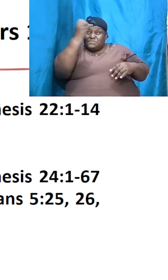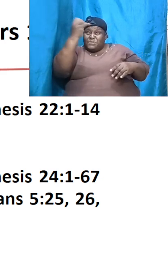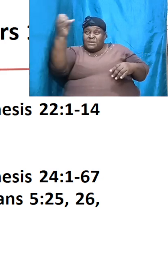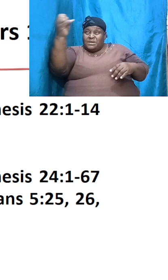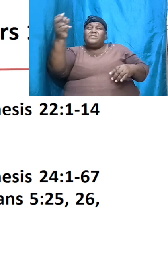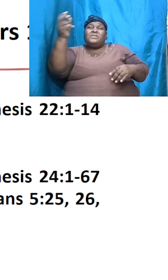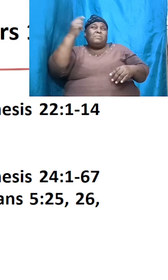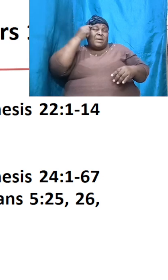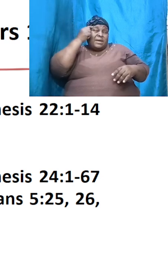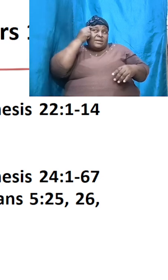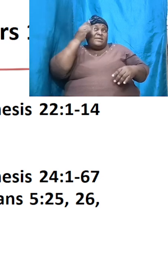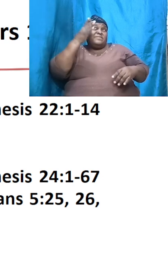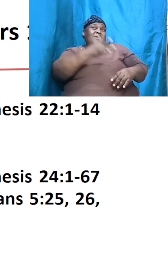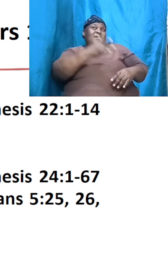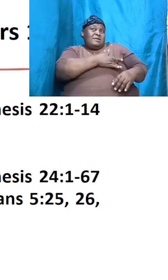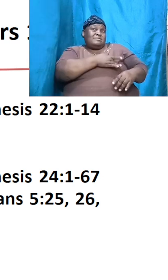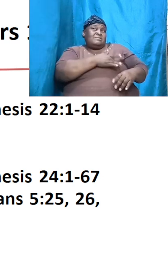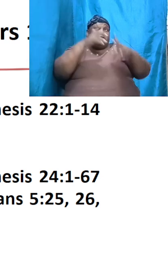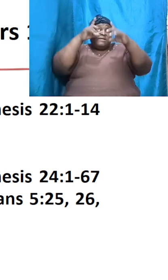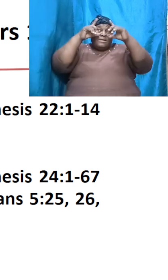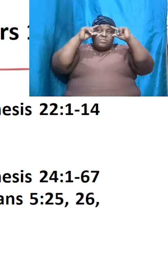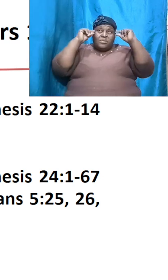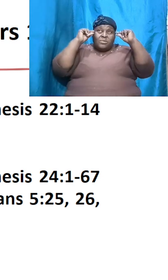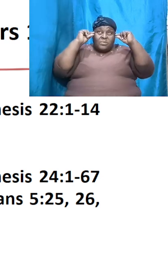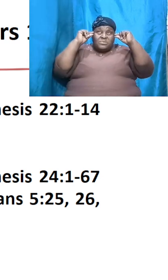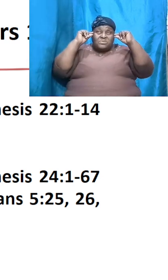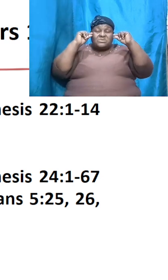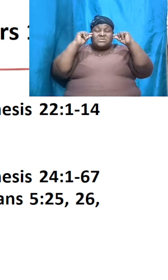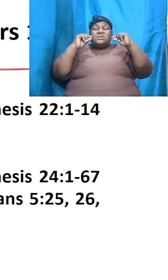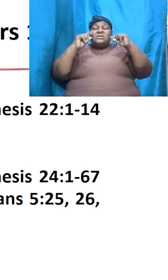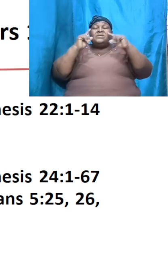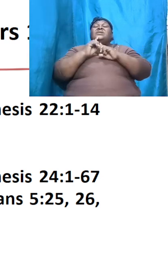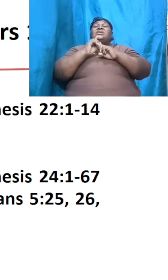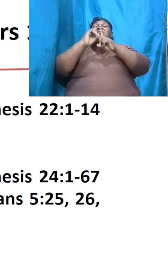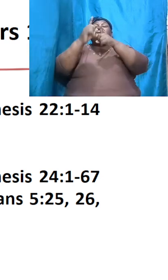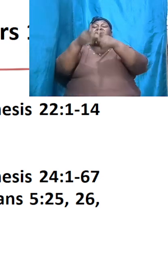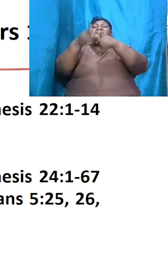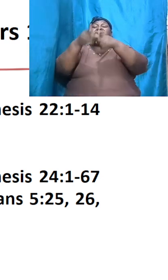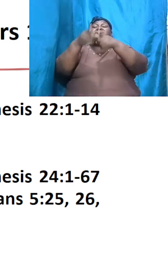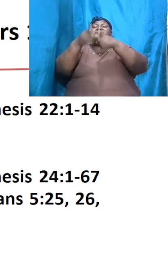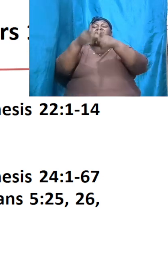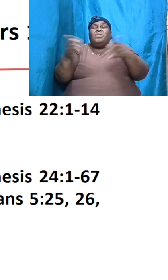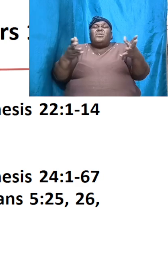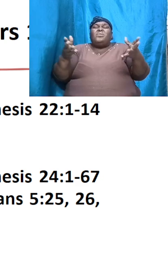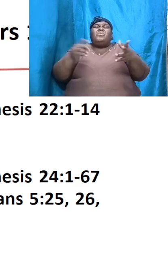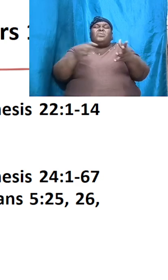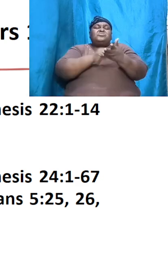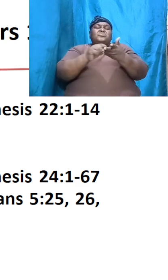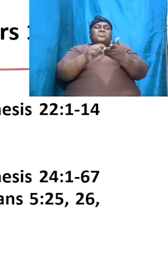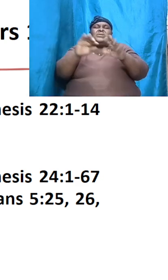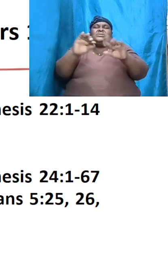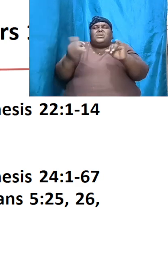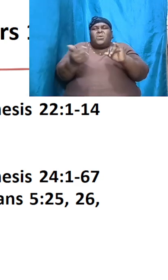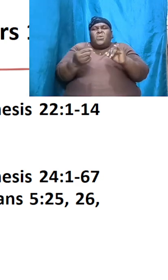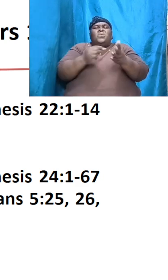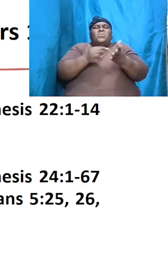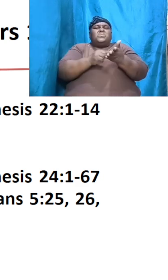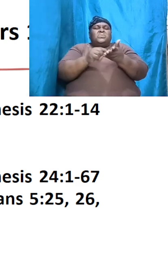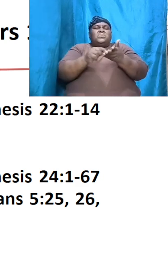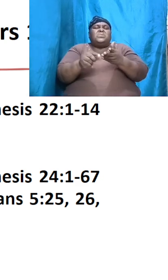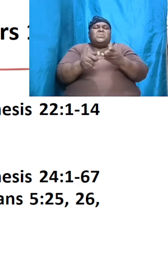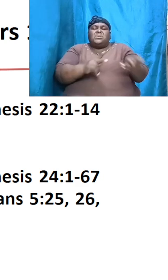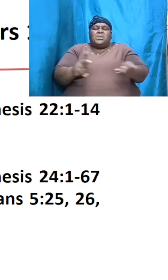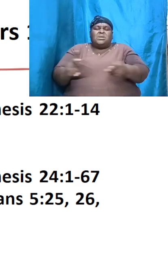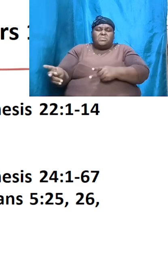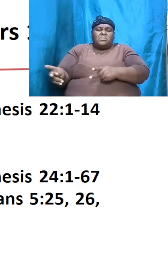of Moses and instruct him what he ought to write and how he ought to write and he did that and putting everything else that